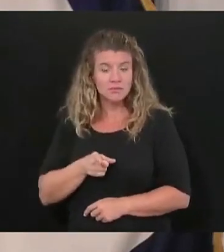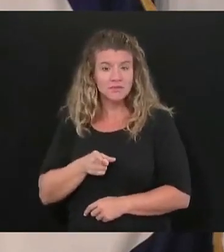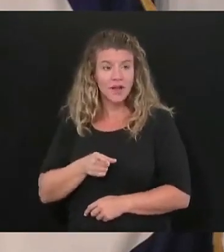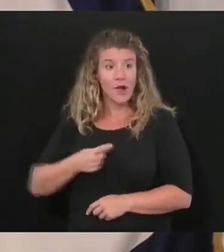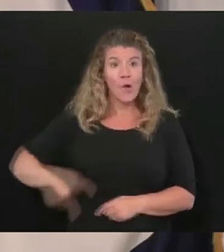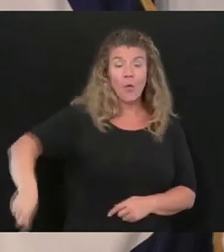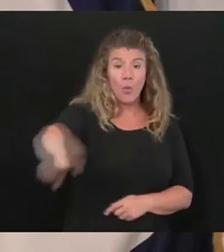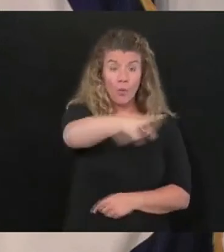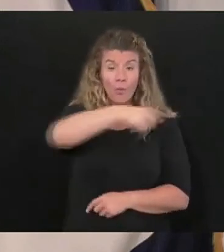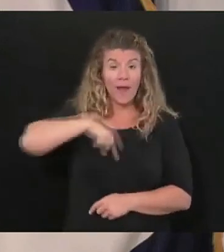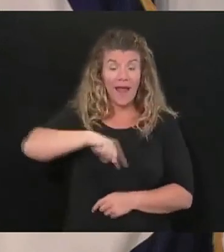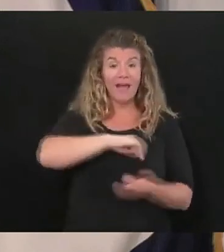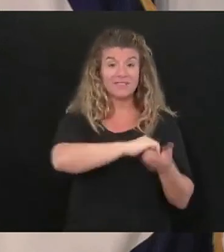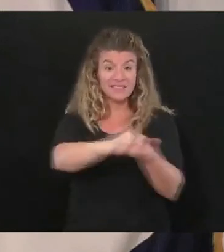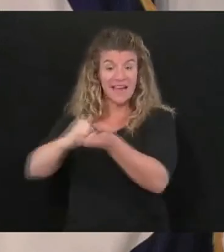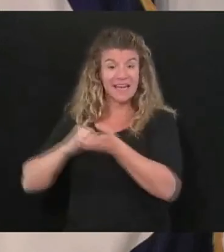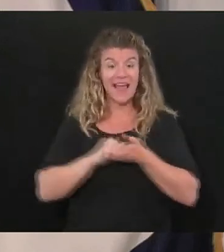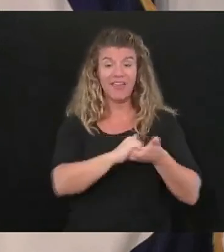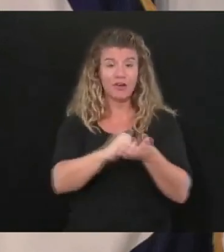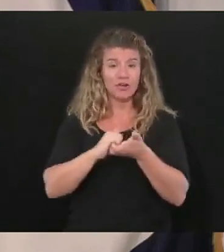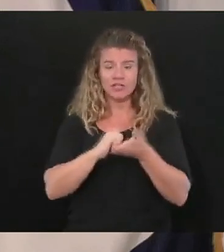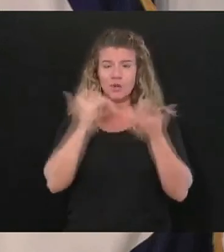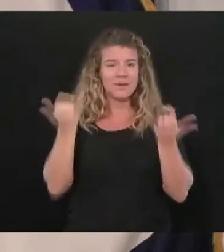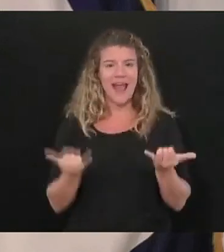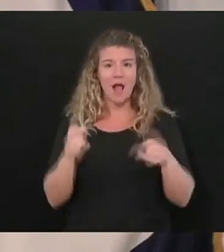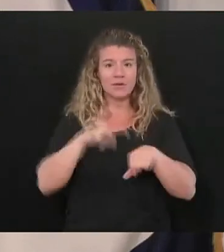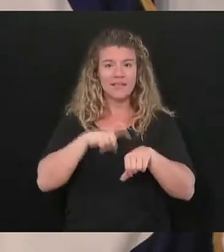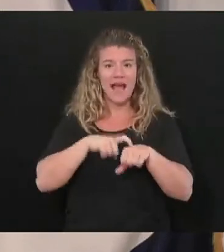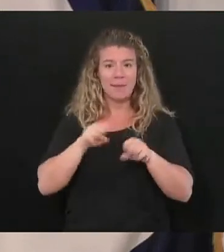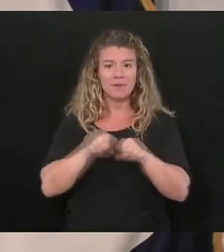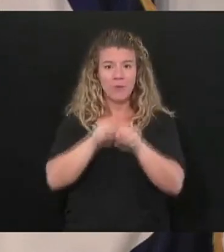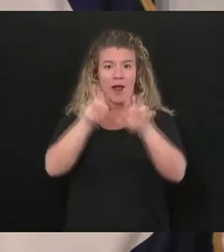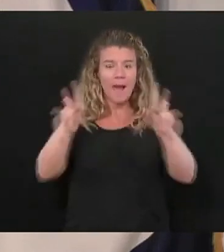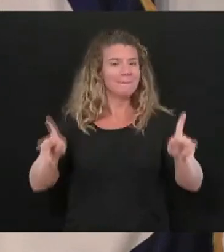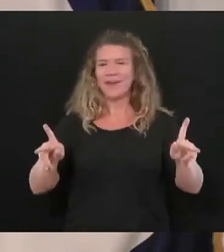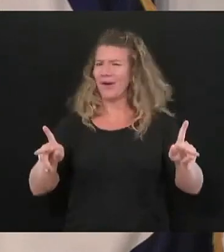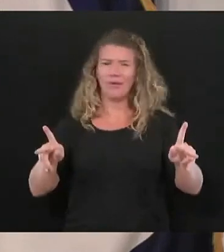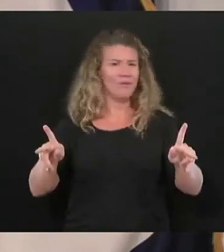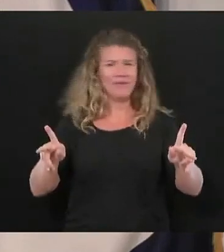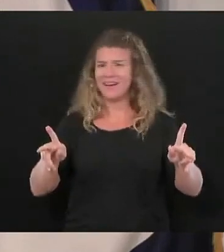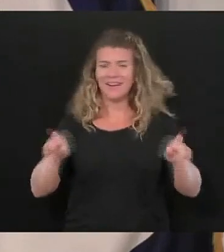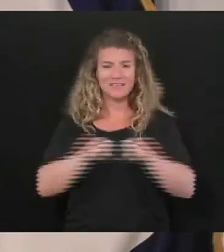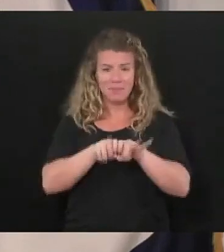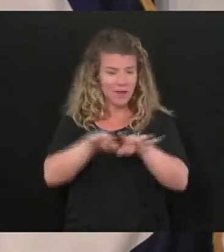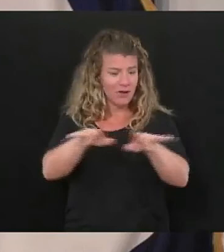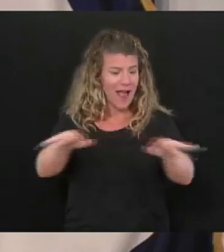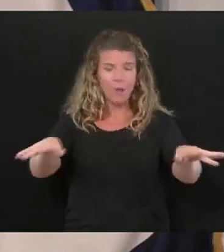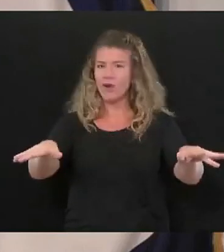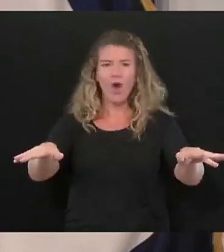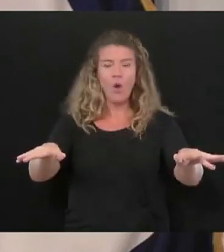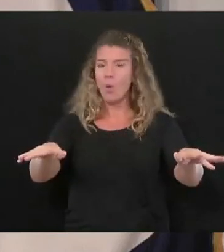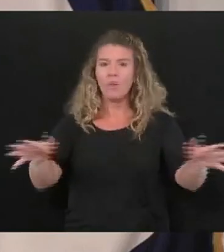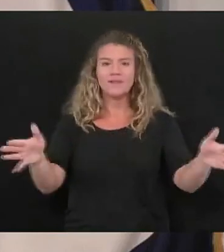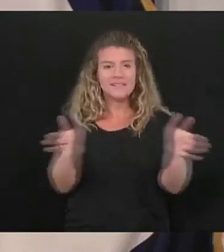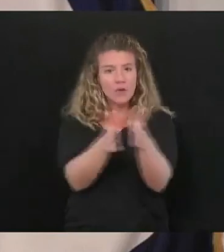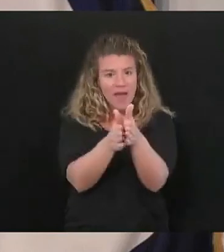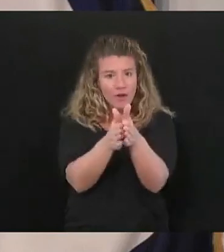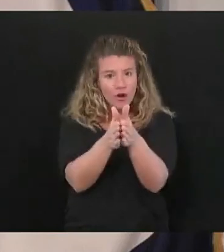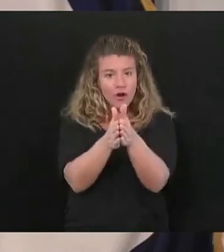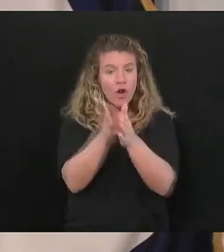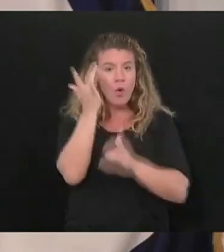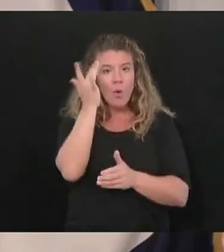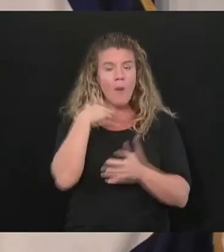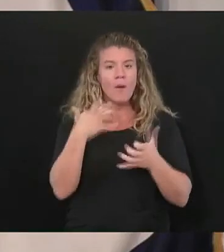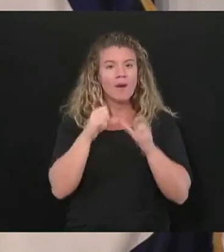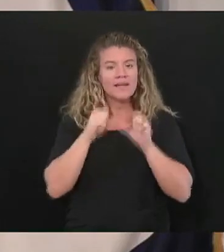together and we don't need to splinter now because it will cause us lots and lots of problems I just got